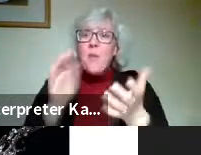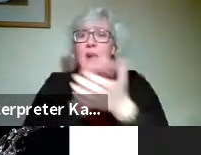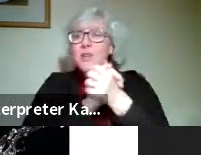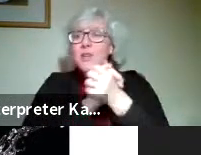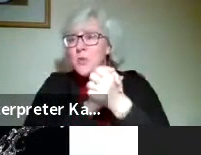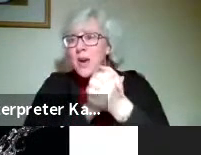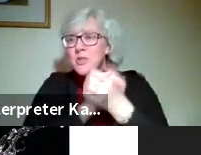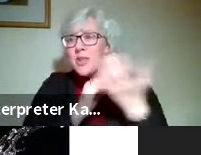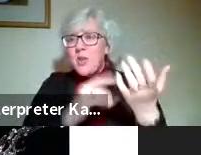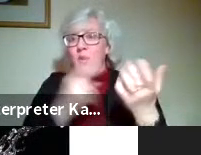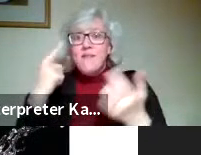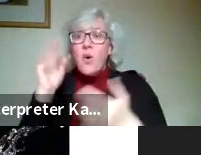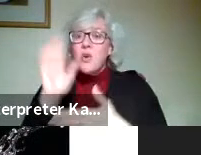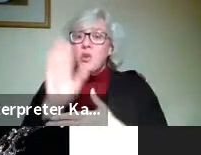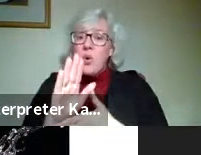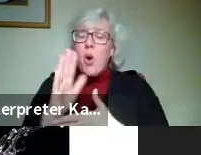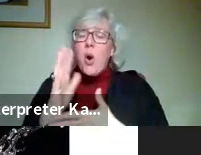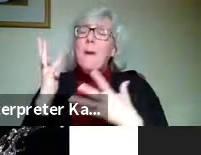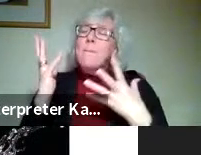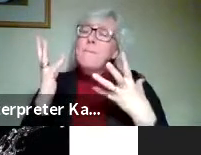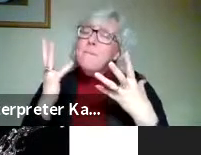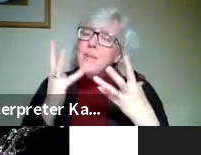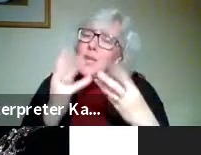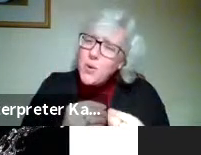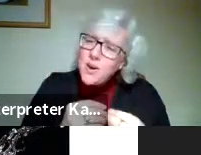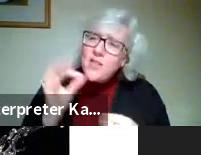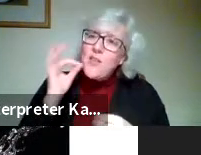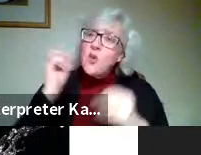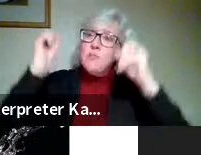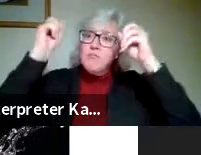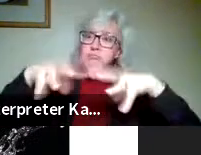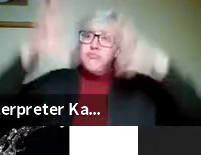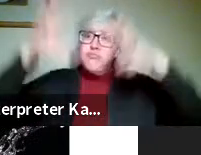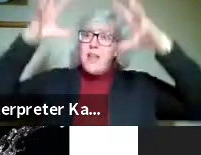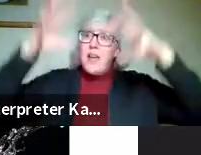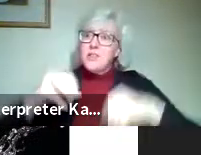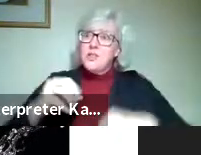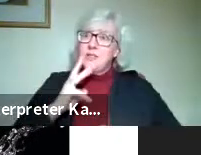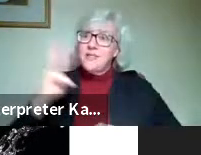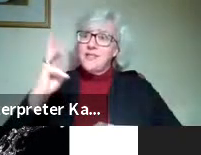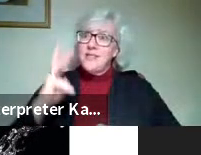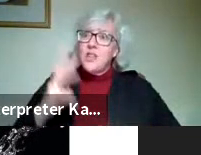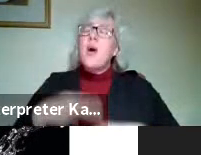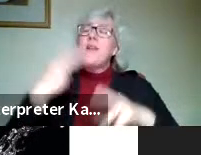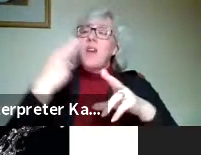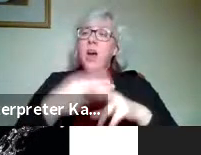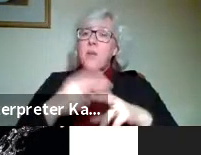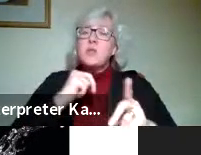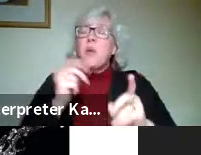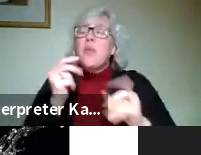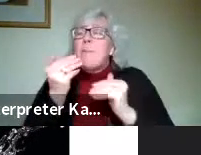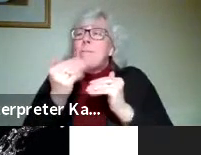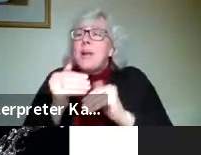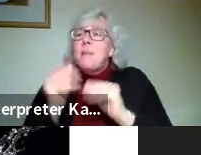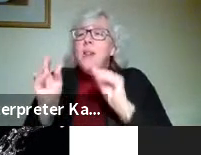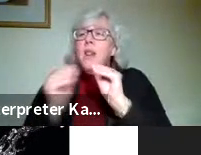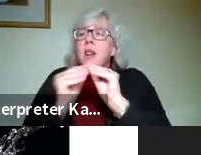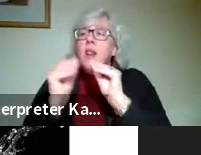congratulate you for your beautiful fruit splash image. You have honorable mention with minimal post enhancement.